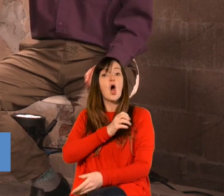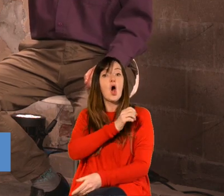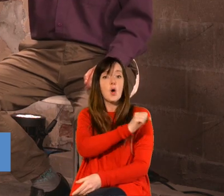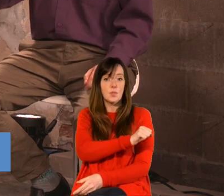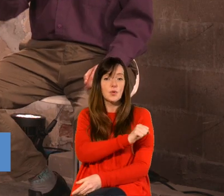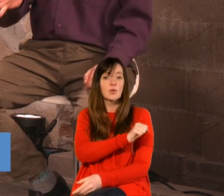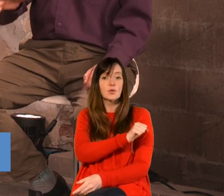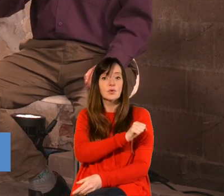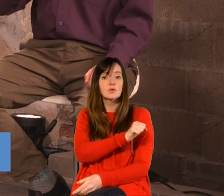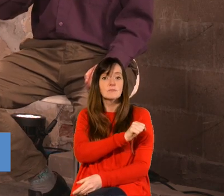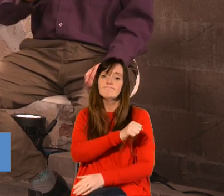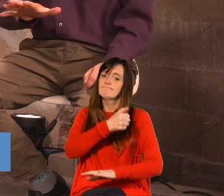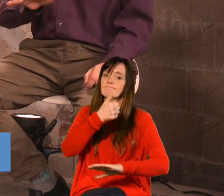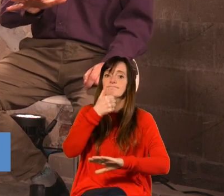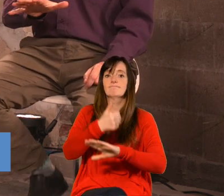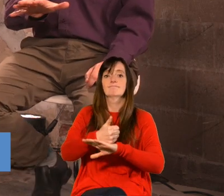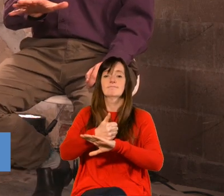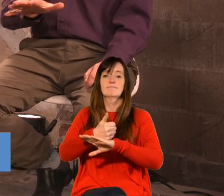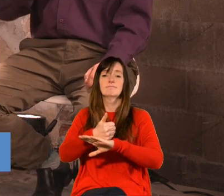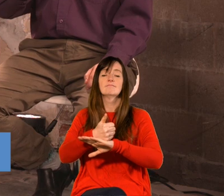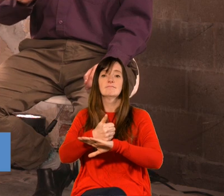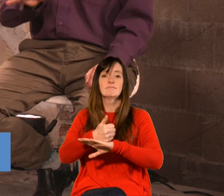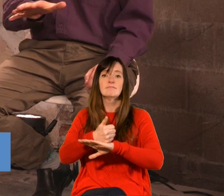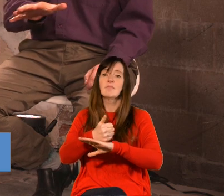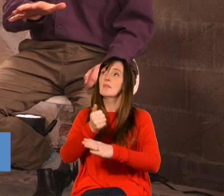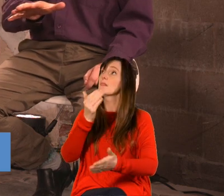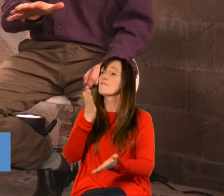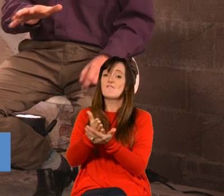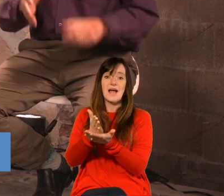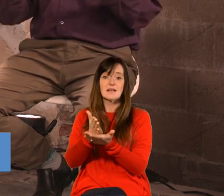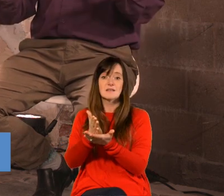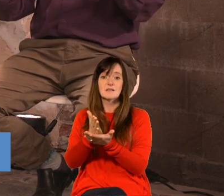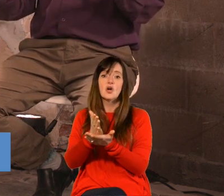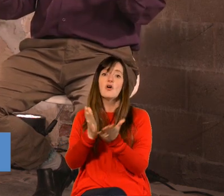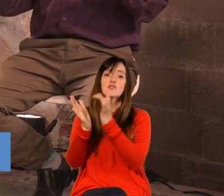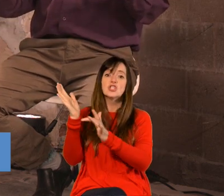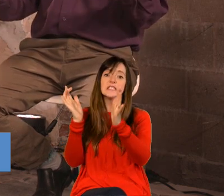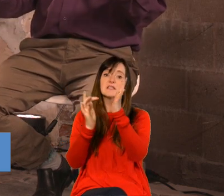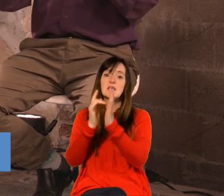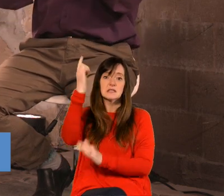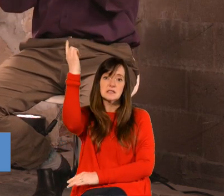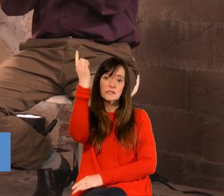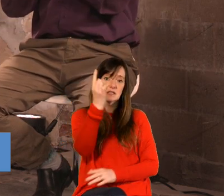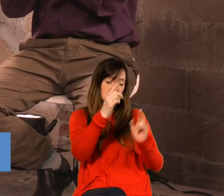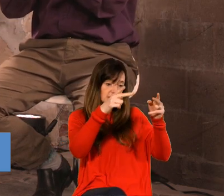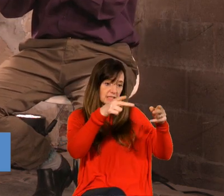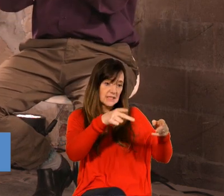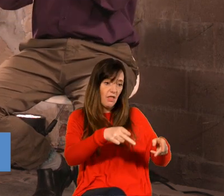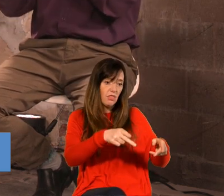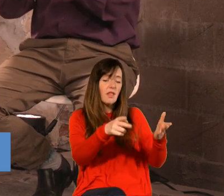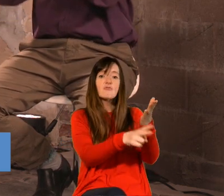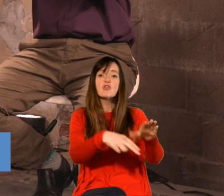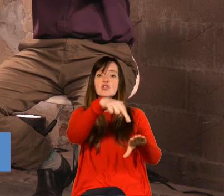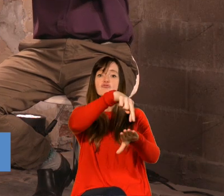but a hope that is grounded in the very concrete fact of the death and resurrection of jesus so christianity gives you this incredible resources